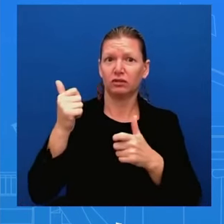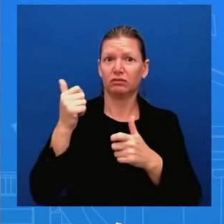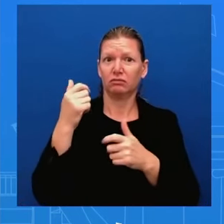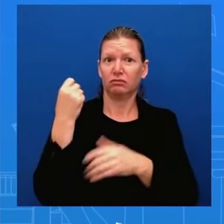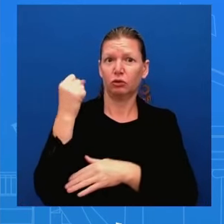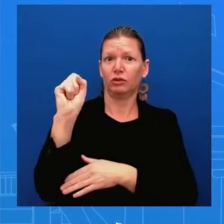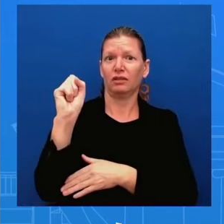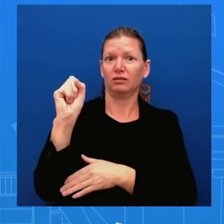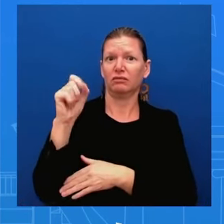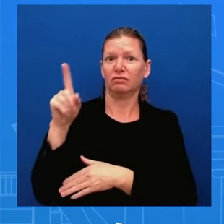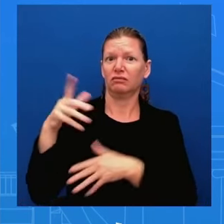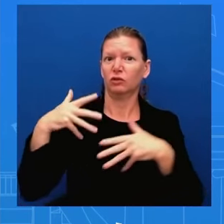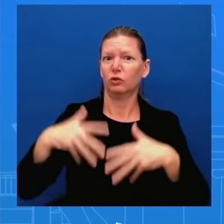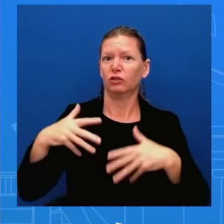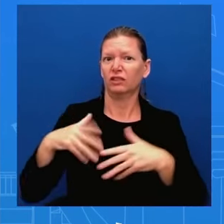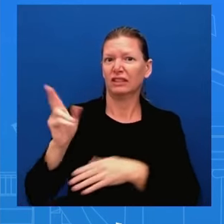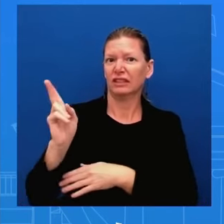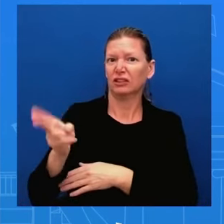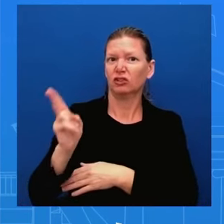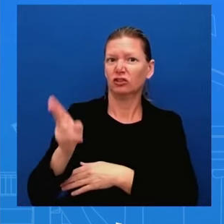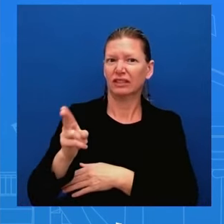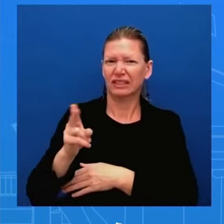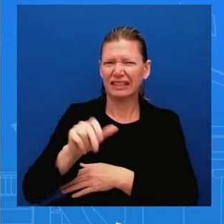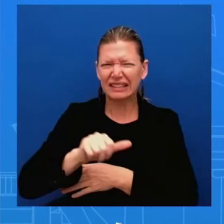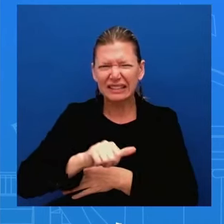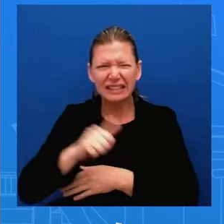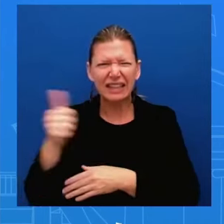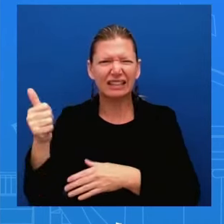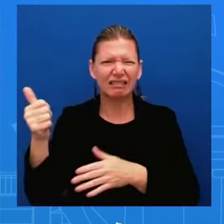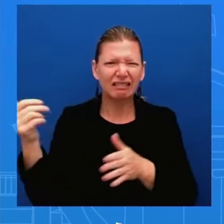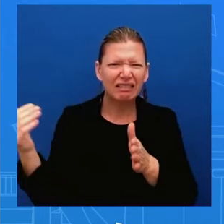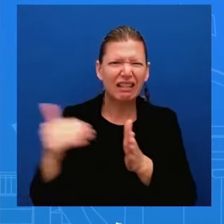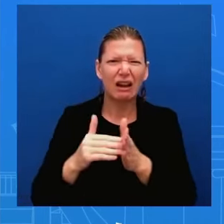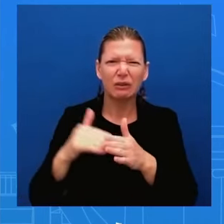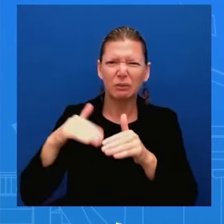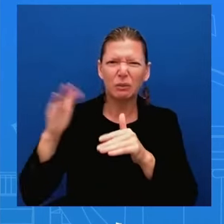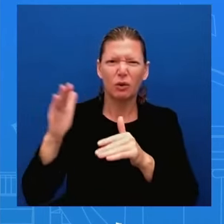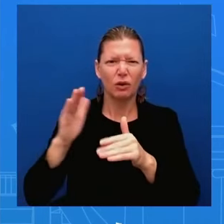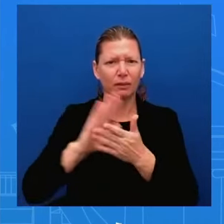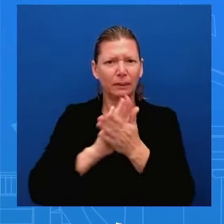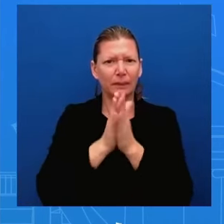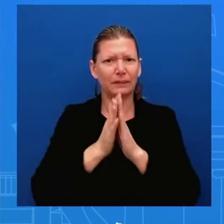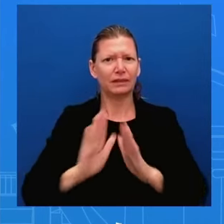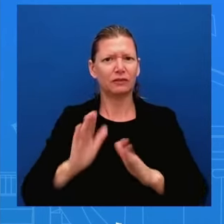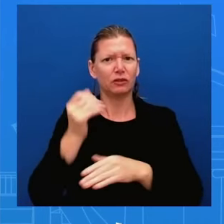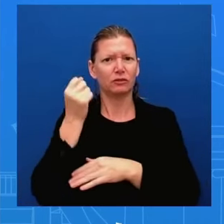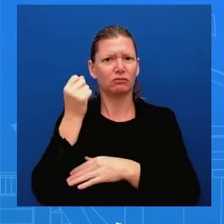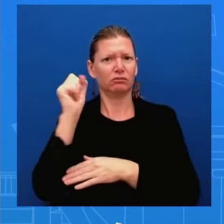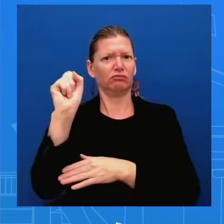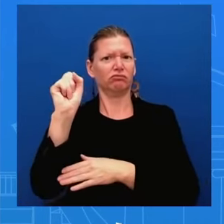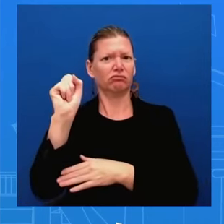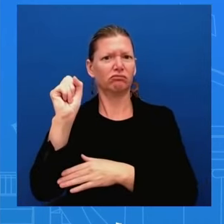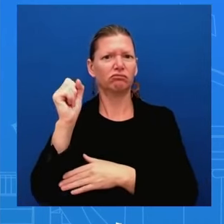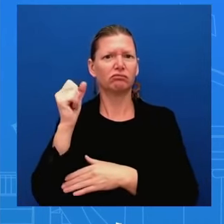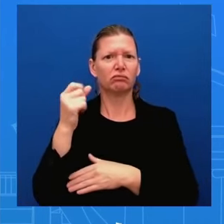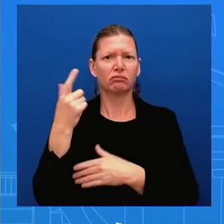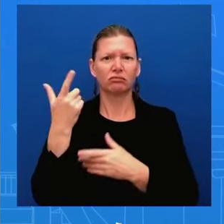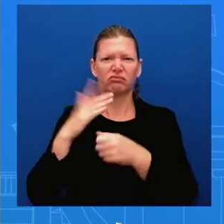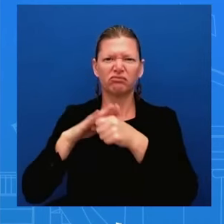undeterred by intimidation tactics telling their government to oppose this legislation because they want euro